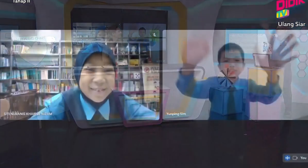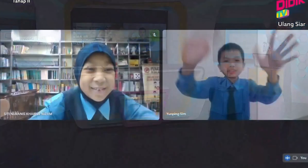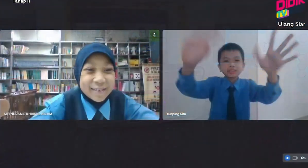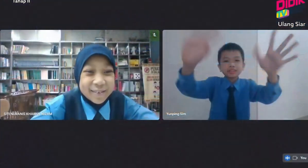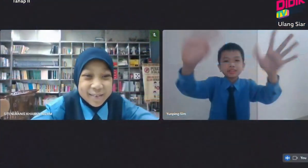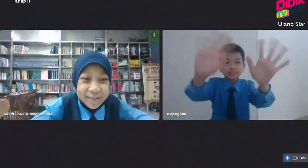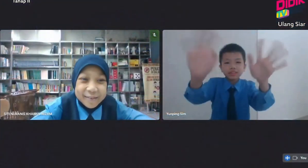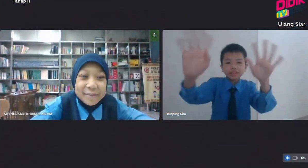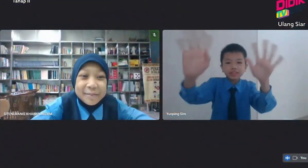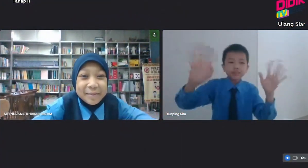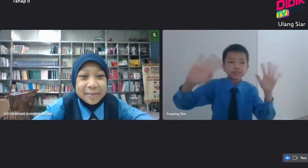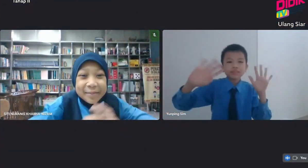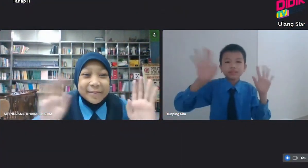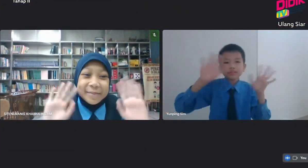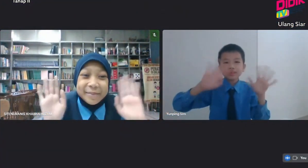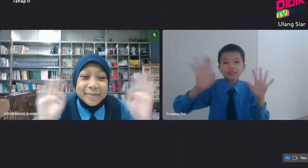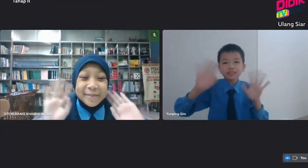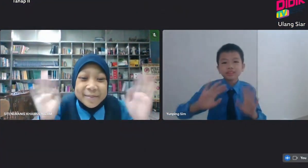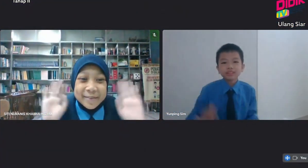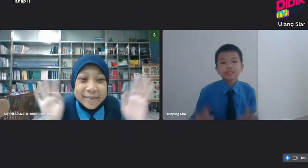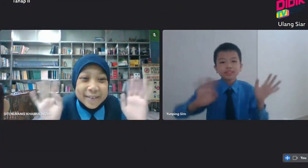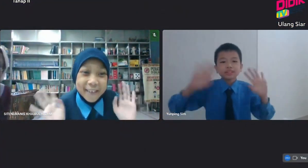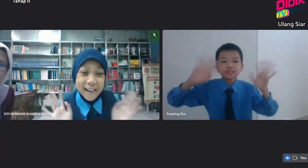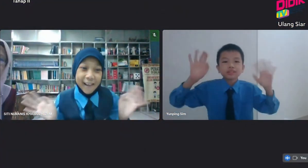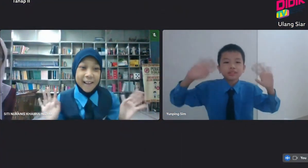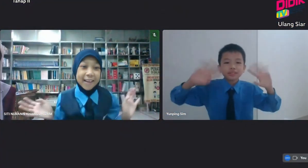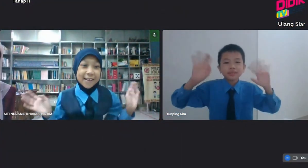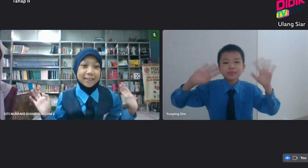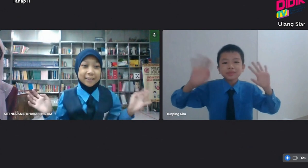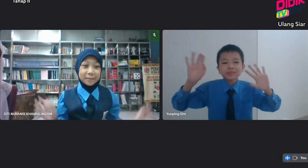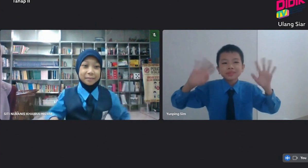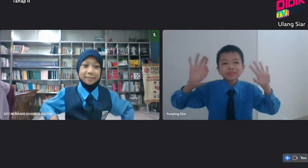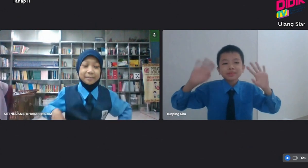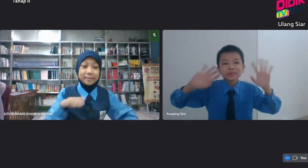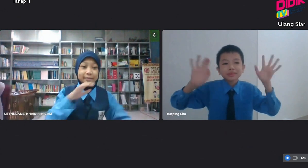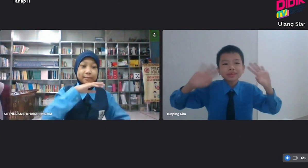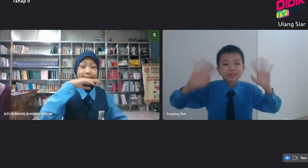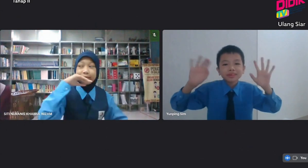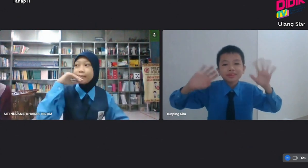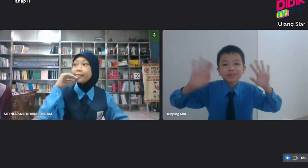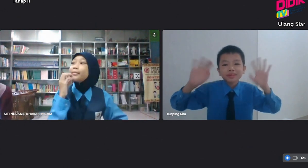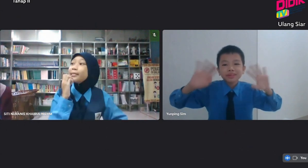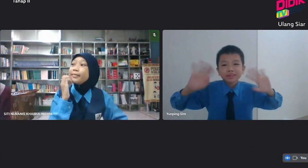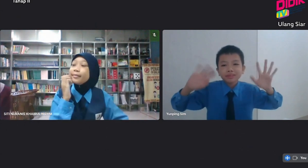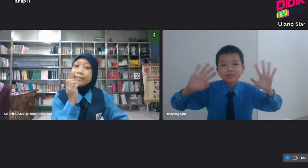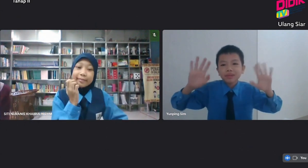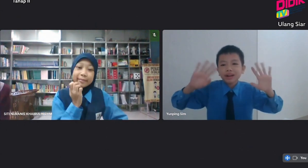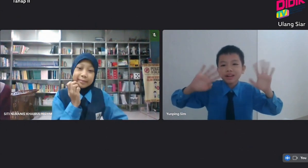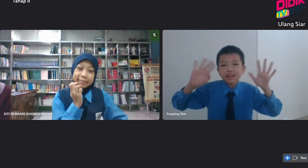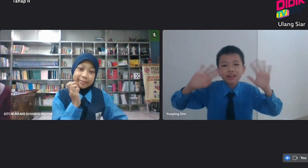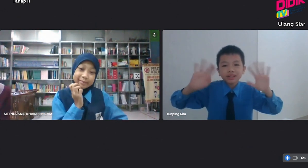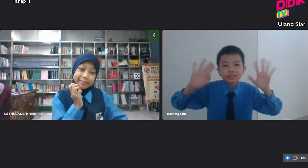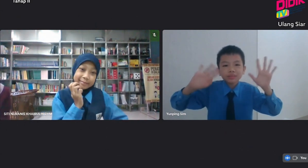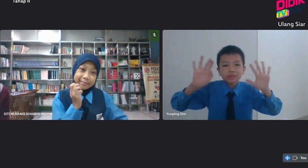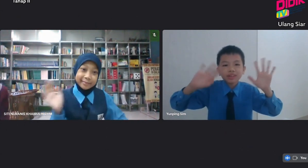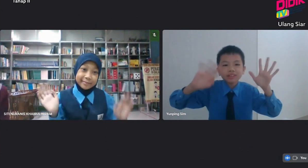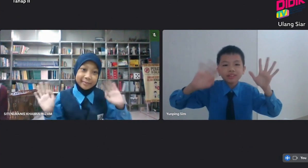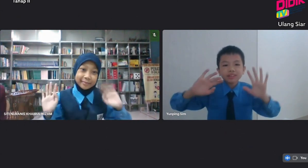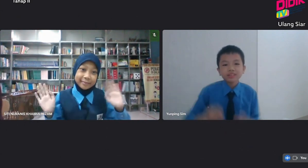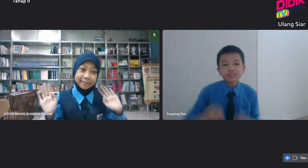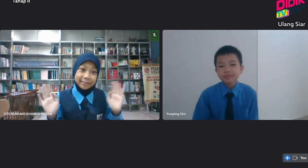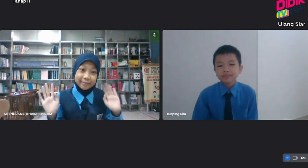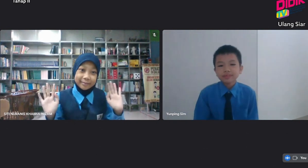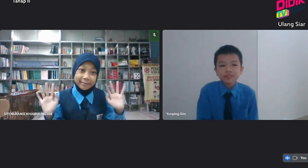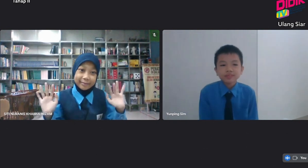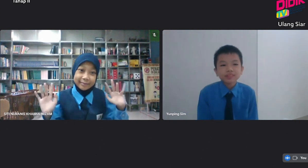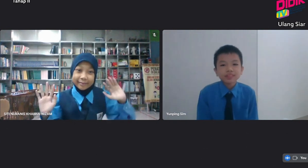partidouting